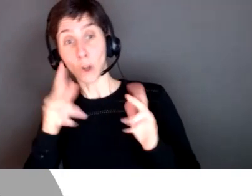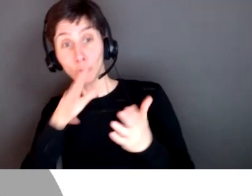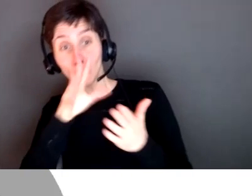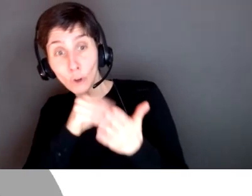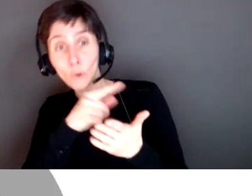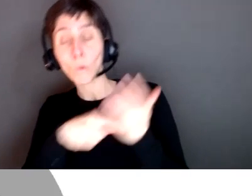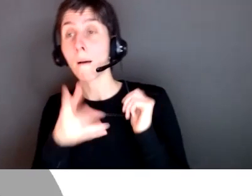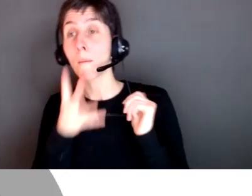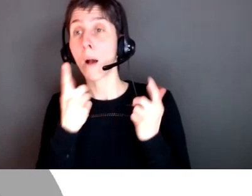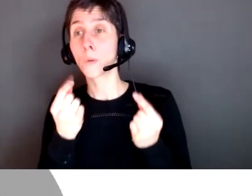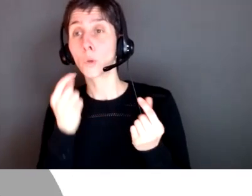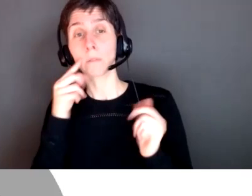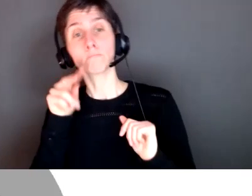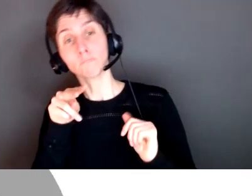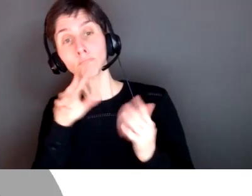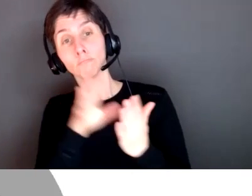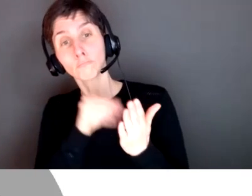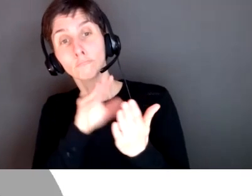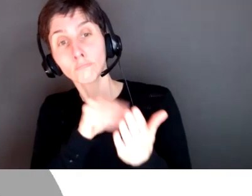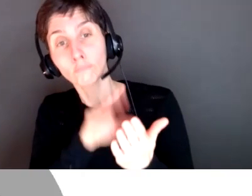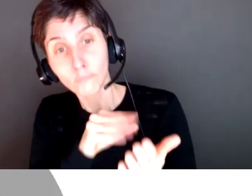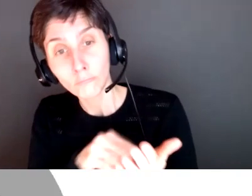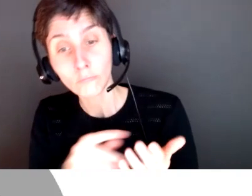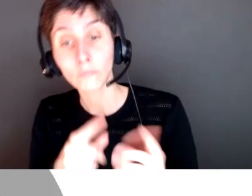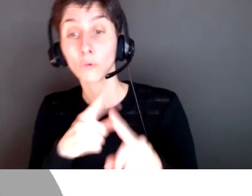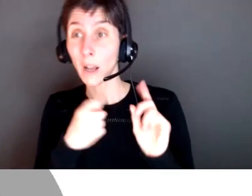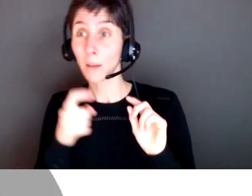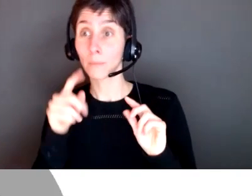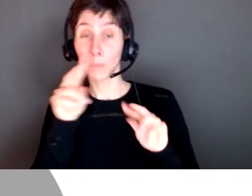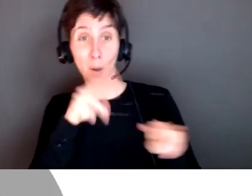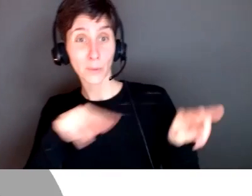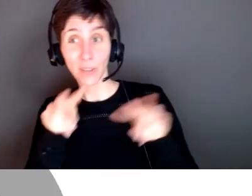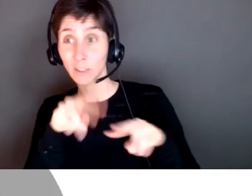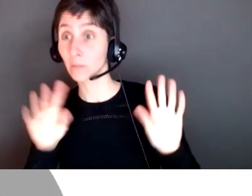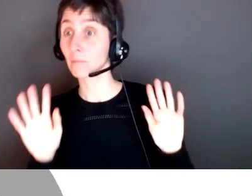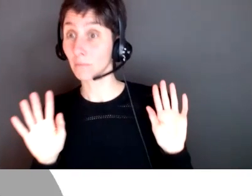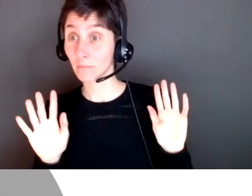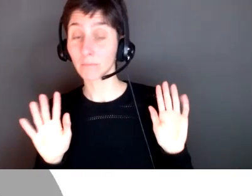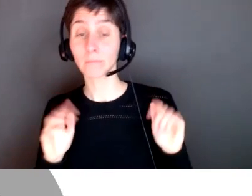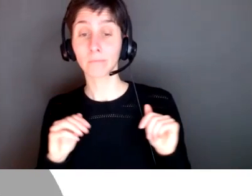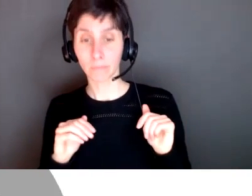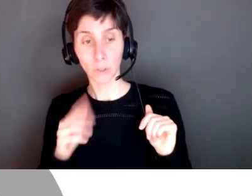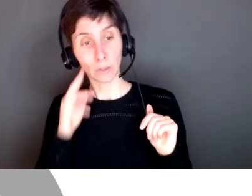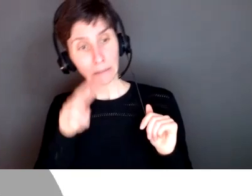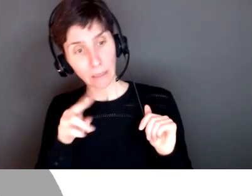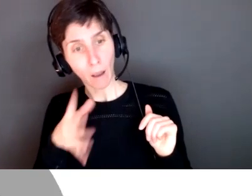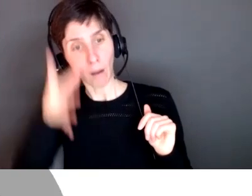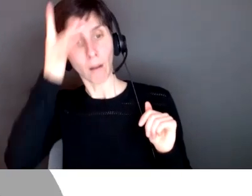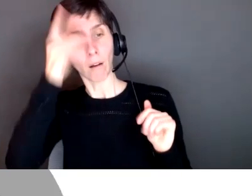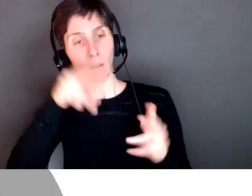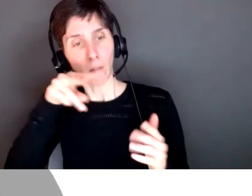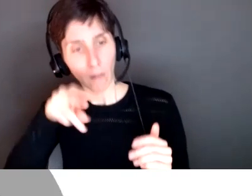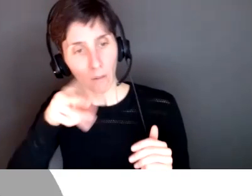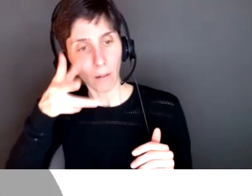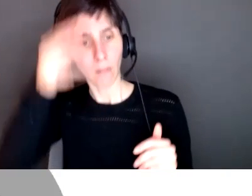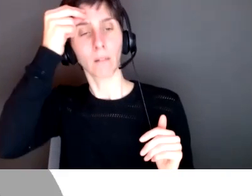seeing and that's the way how they learn they just learn um from from what they're doing so they see and learn it's not so